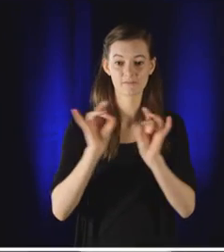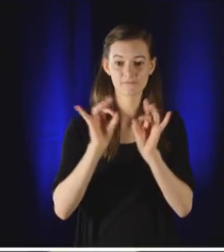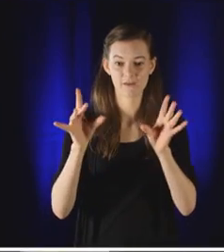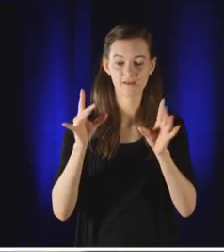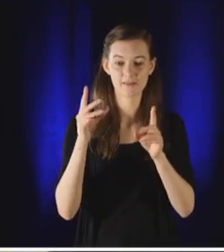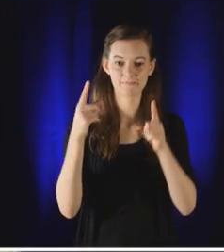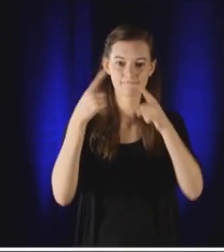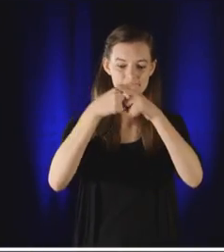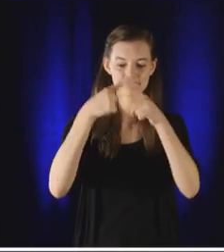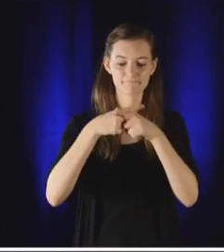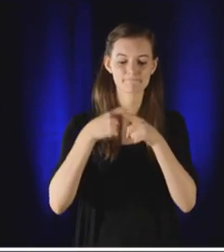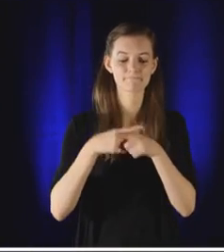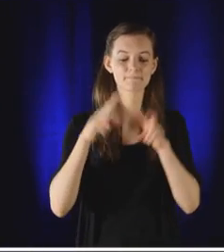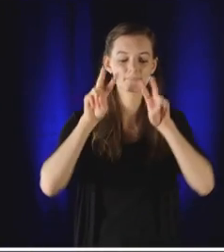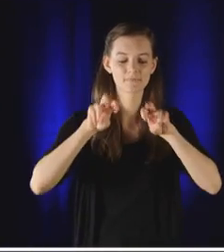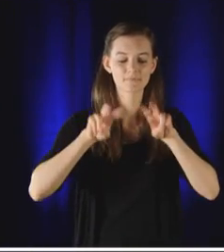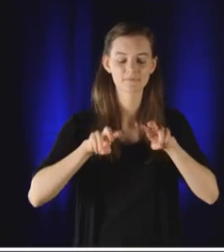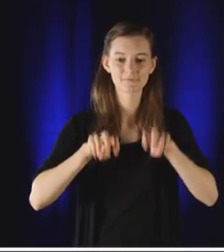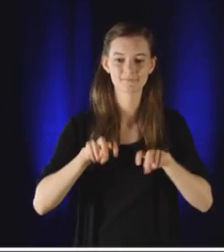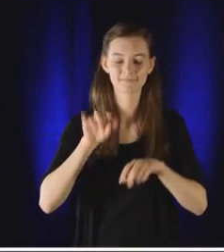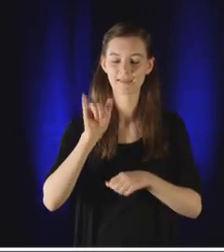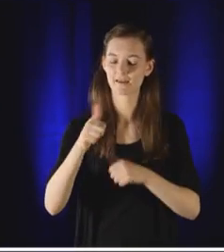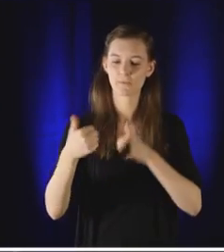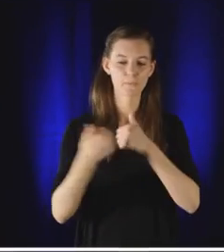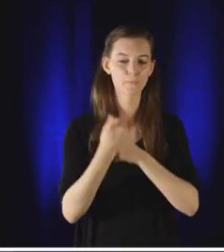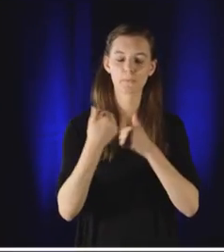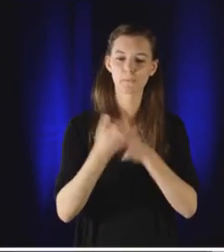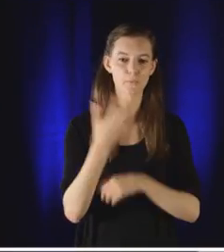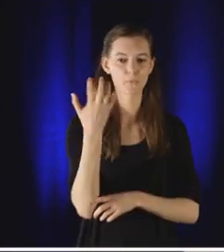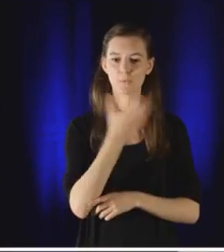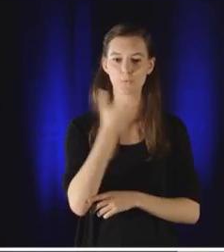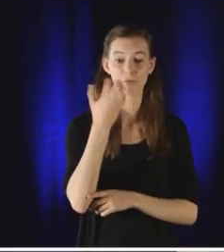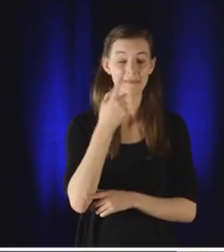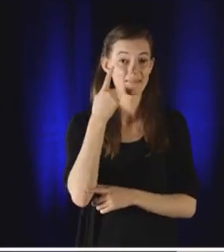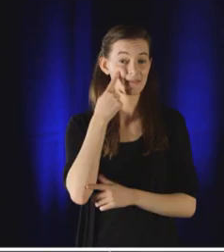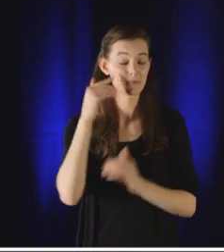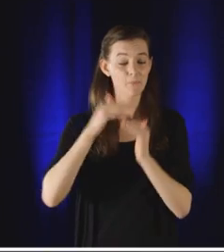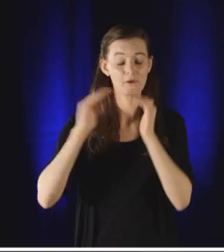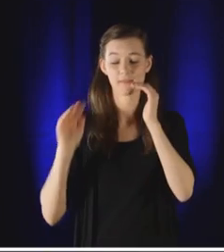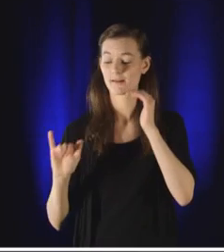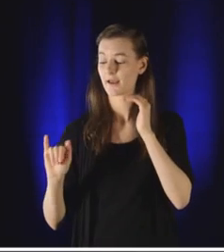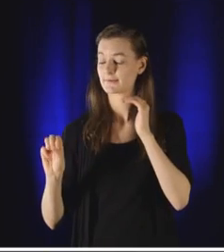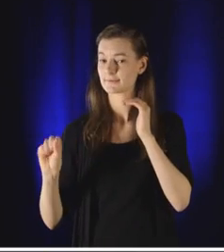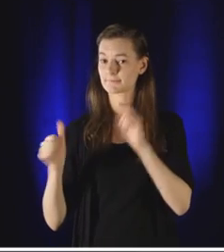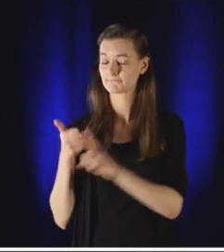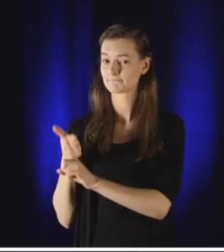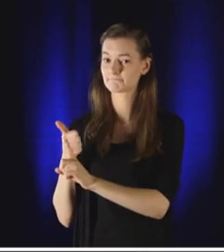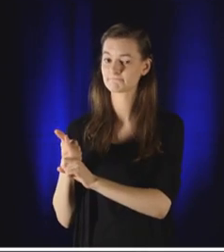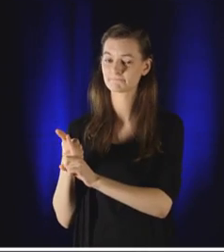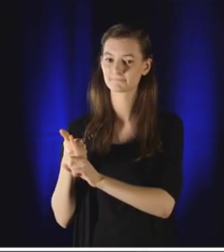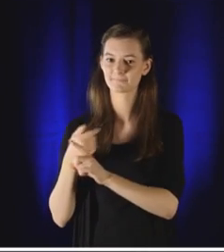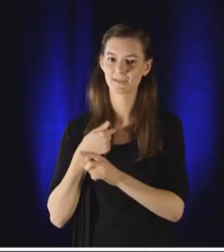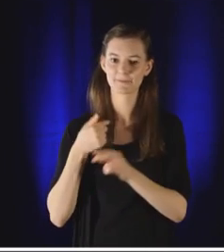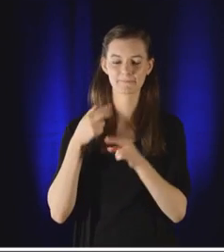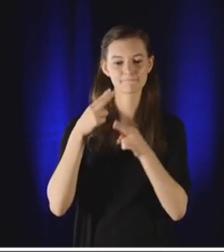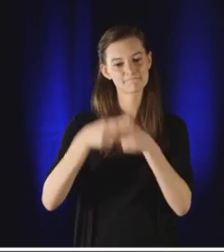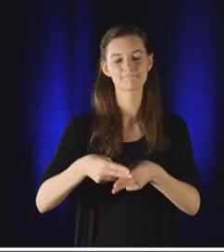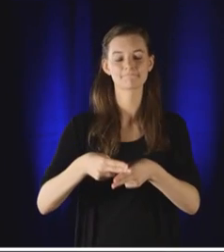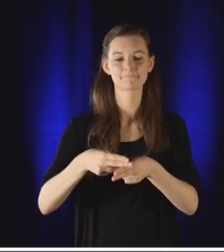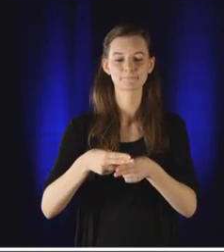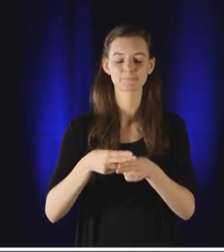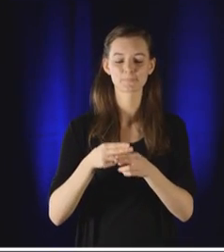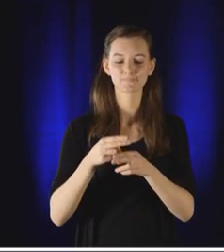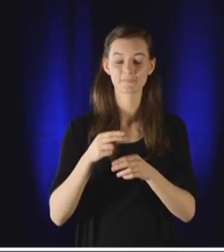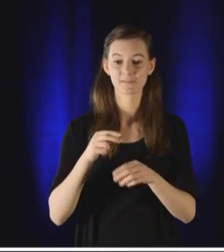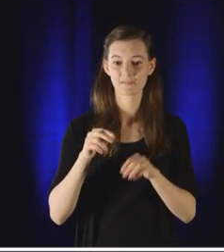read the conflicts that are defining our time. And this is a threat far more global and dangerous than ISIS. It's what